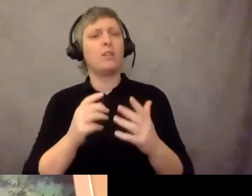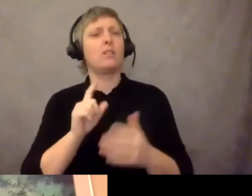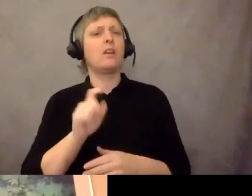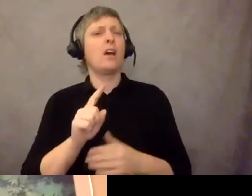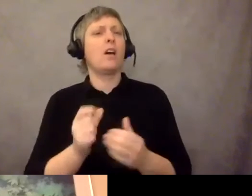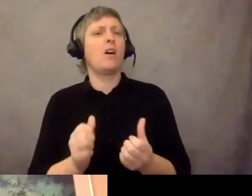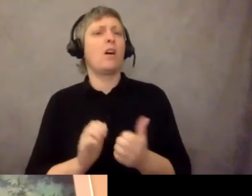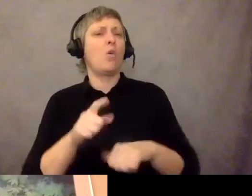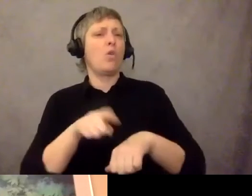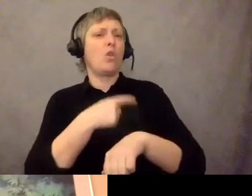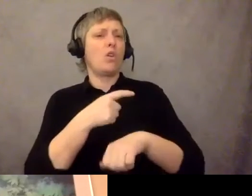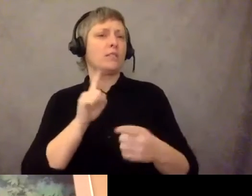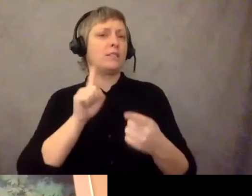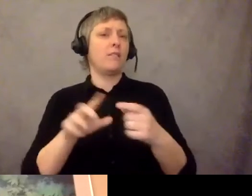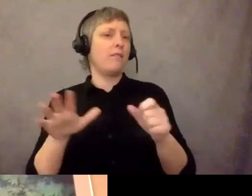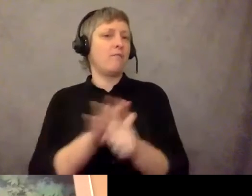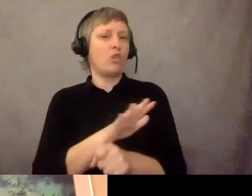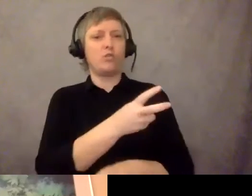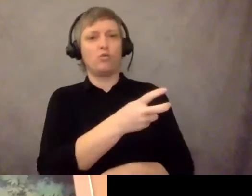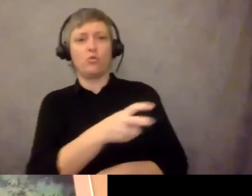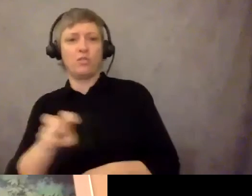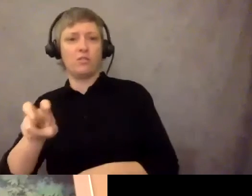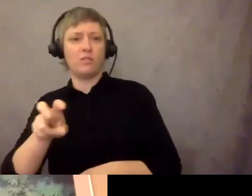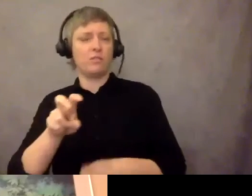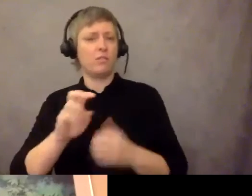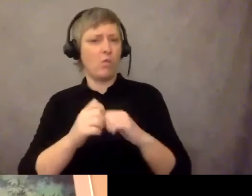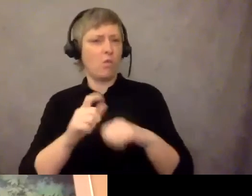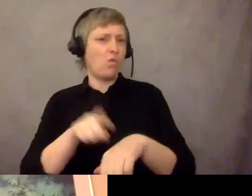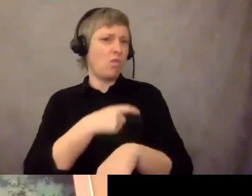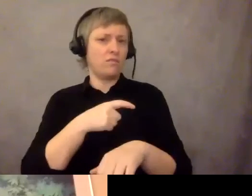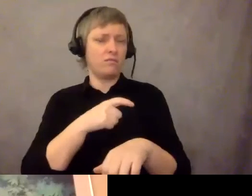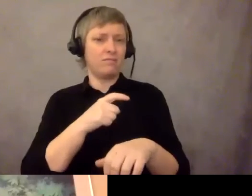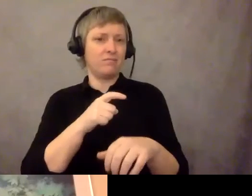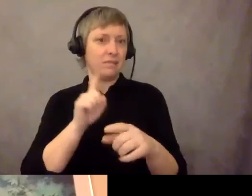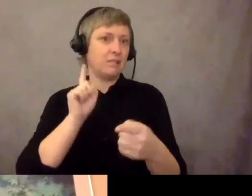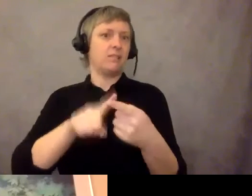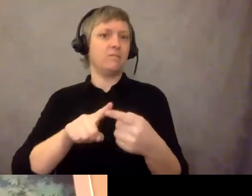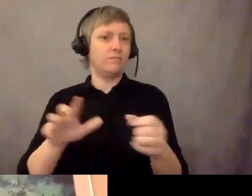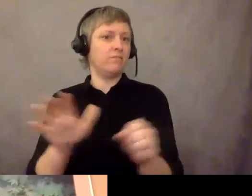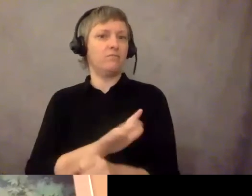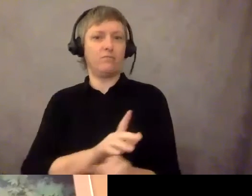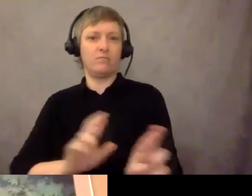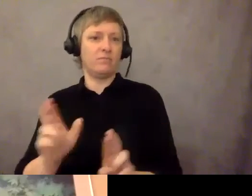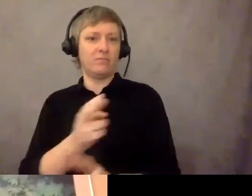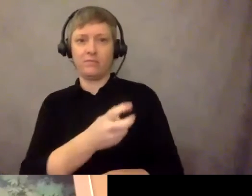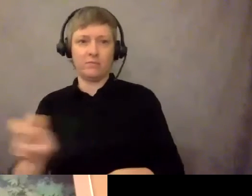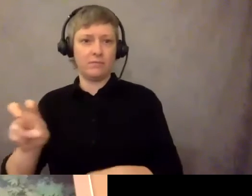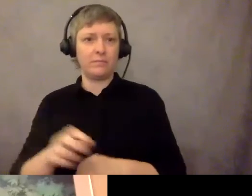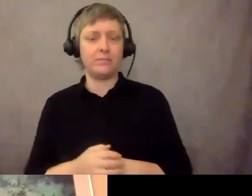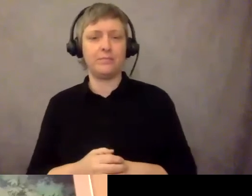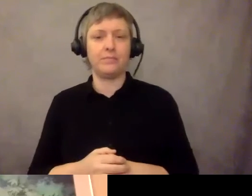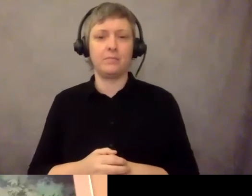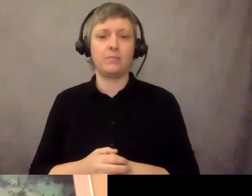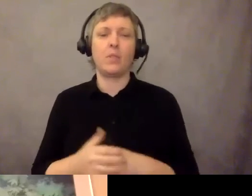proposed measure would take altogether? Well, we're required to be